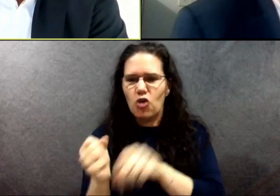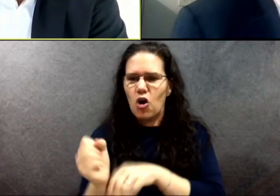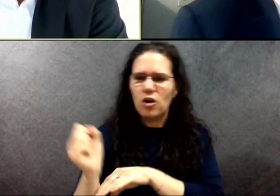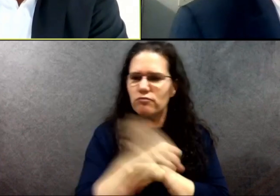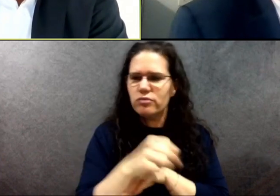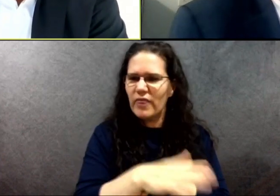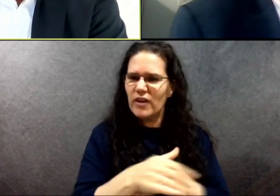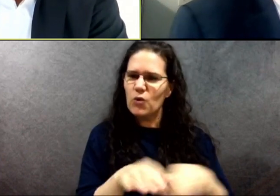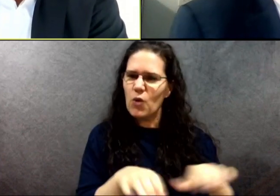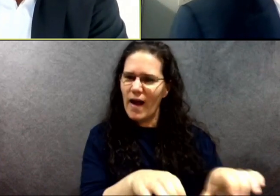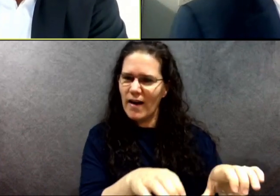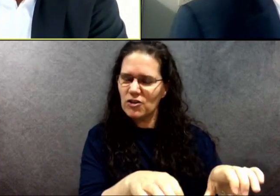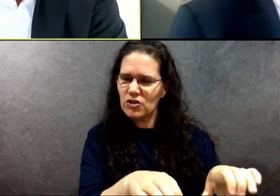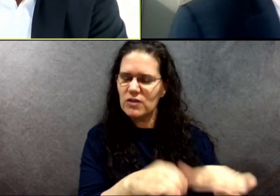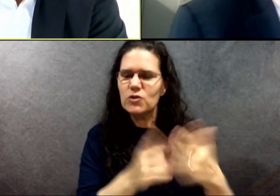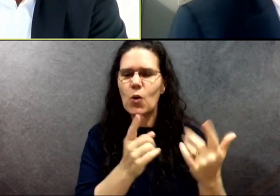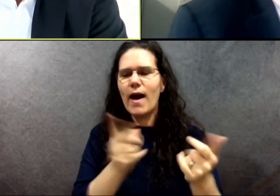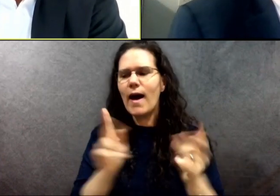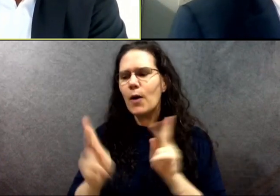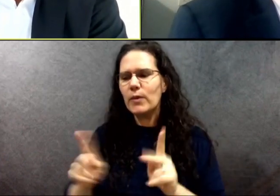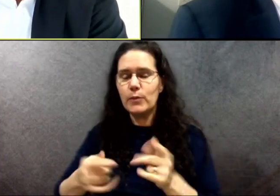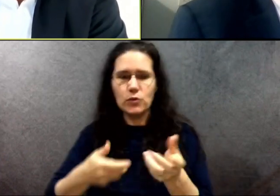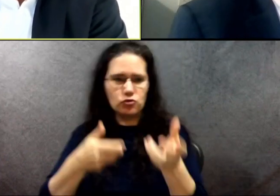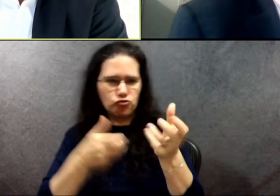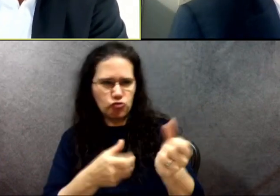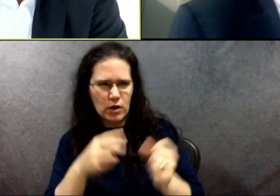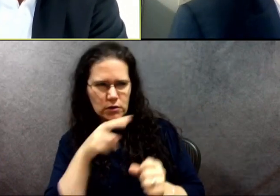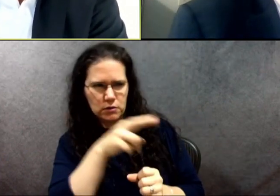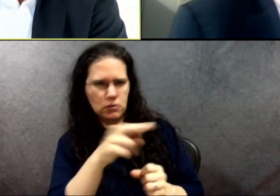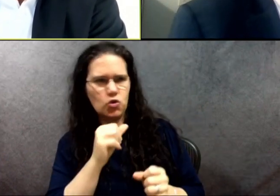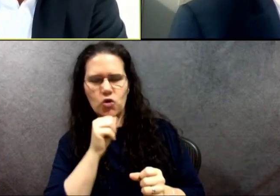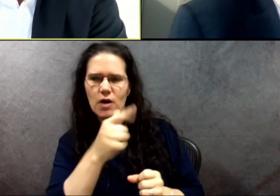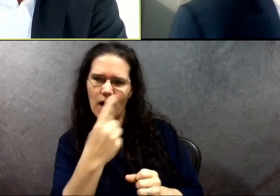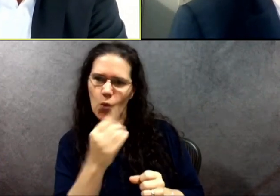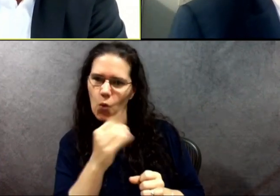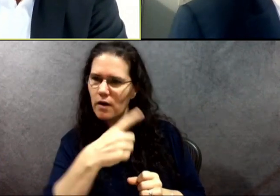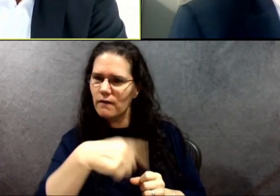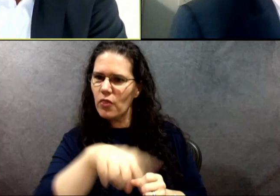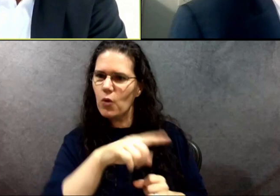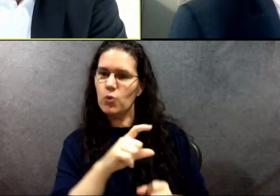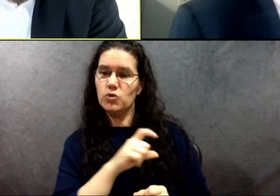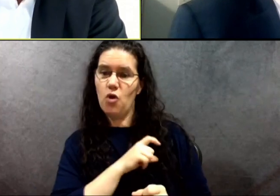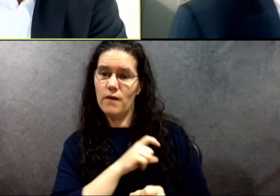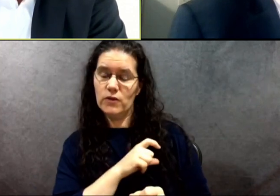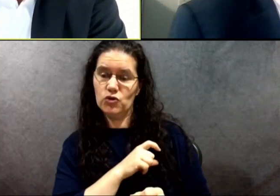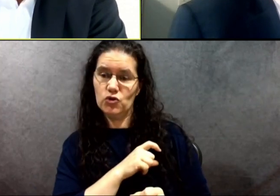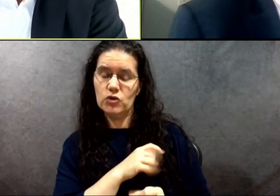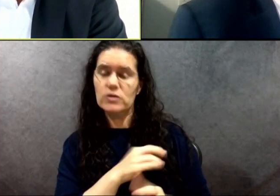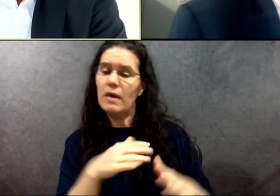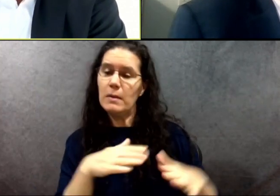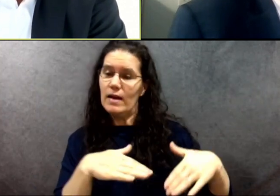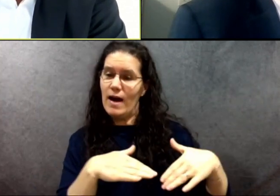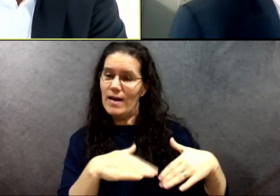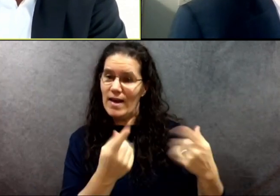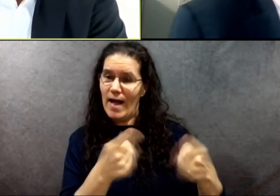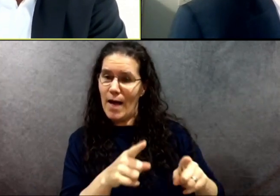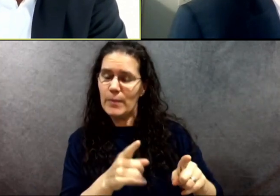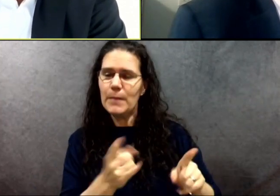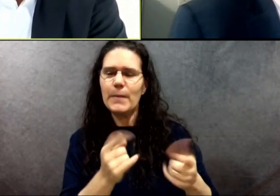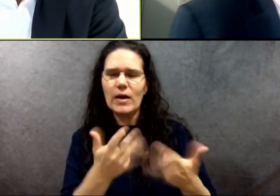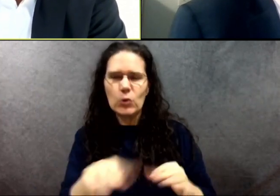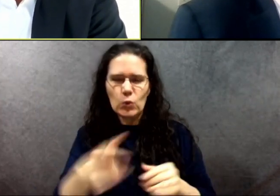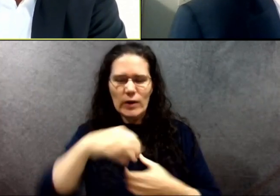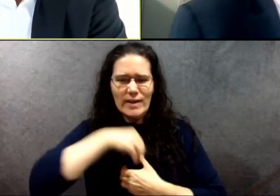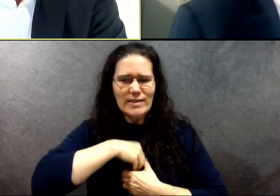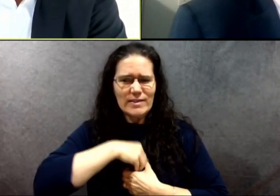people that you're not one of these officers and that when an incident comes up, even if it didn't happen already, that if you harbor these feelings that it could play